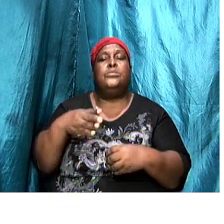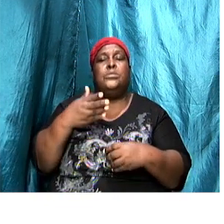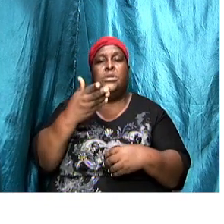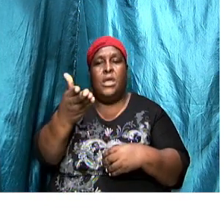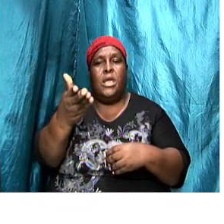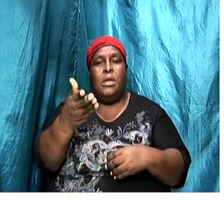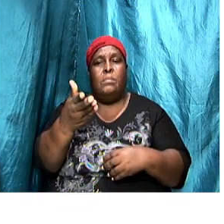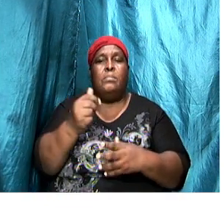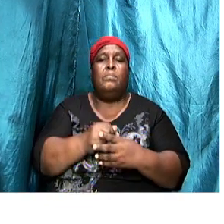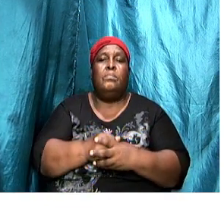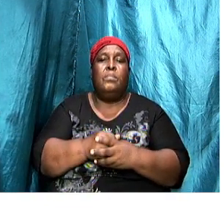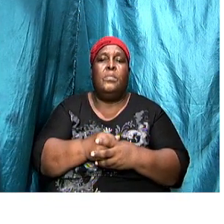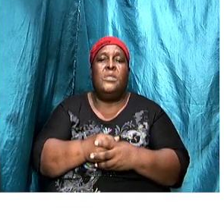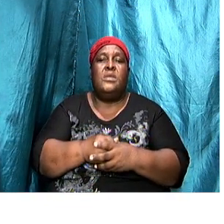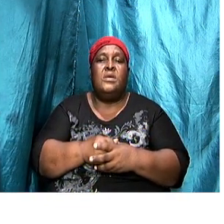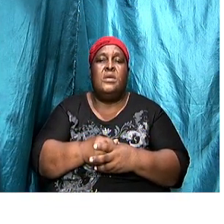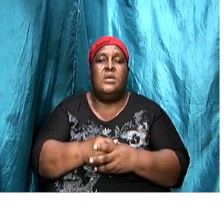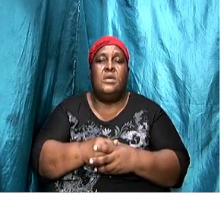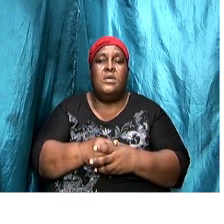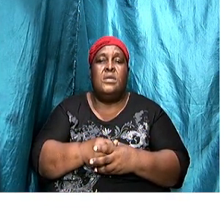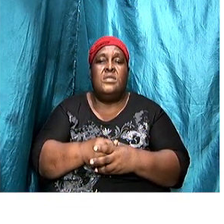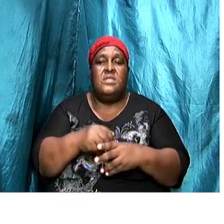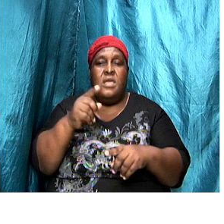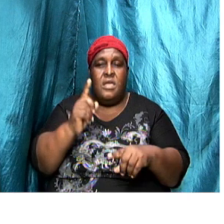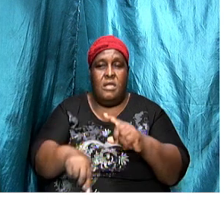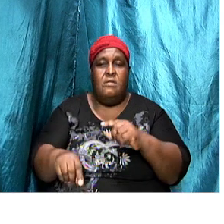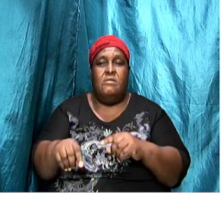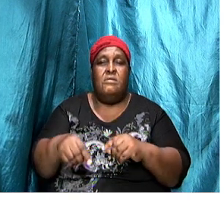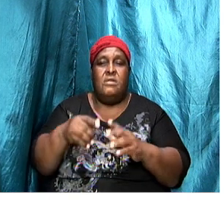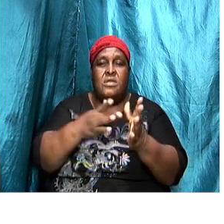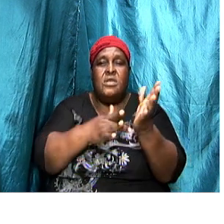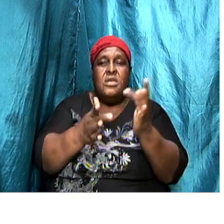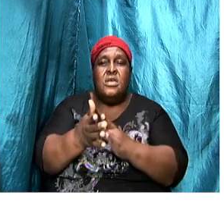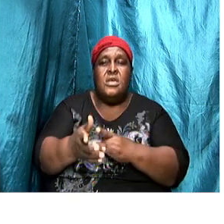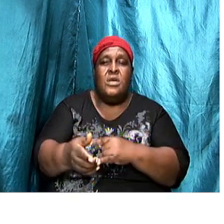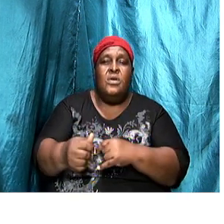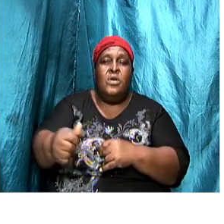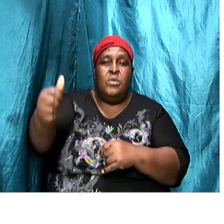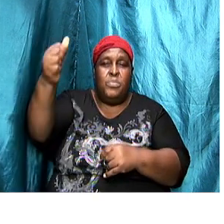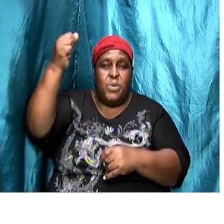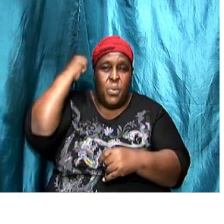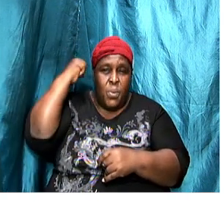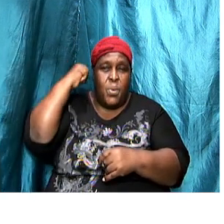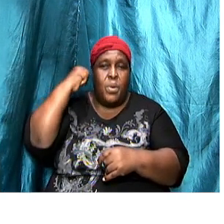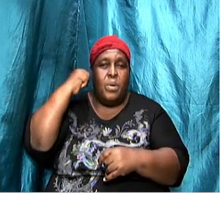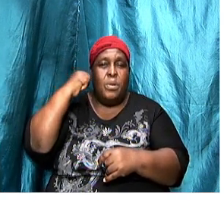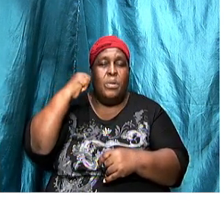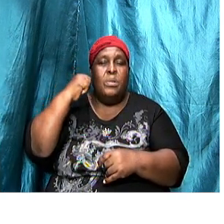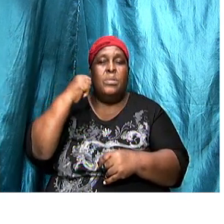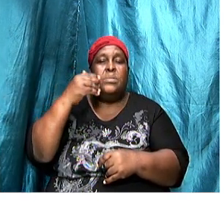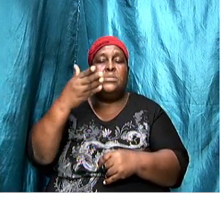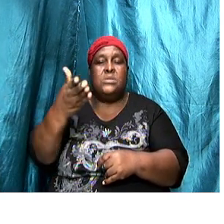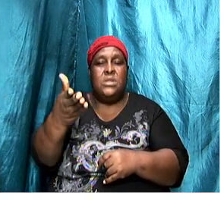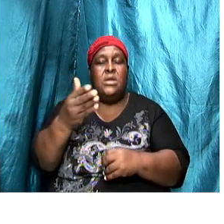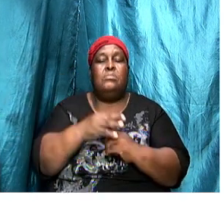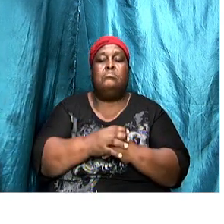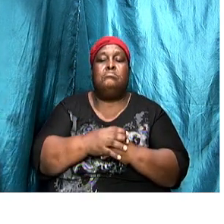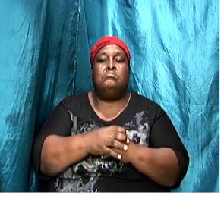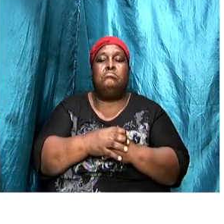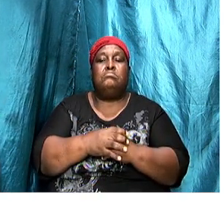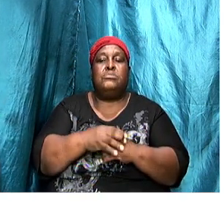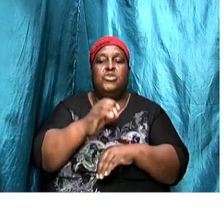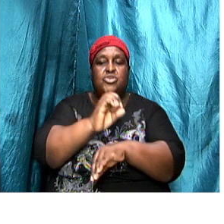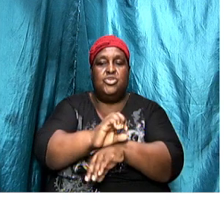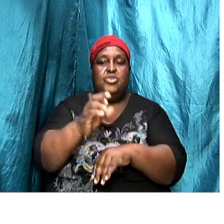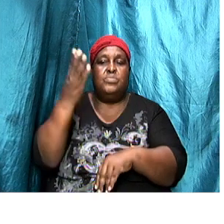he nevertheless had a rebuke so the same Jesus who commend is the same Jesus